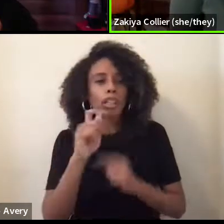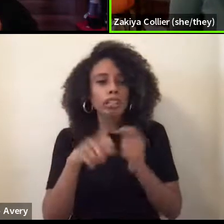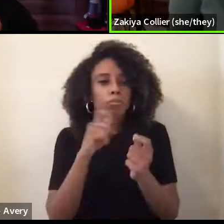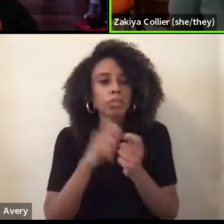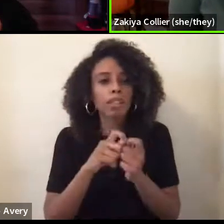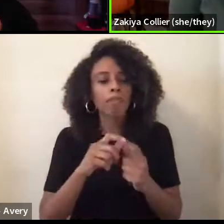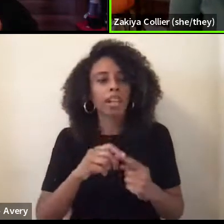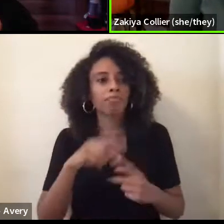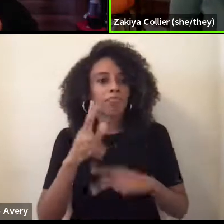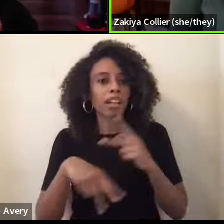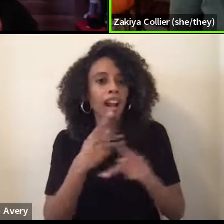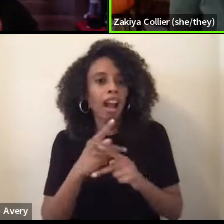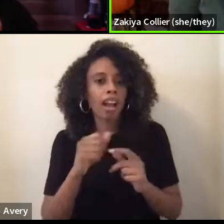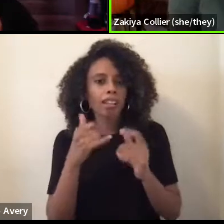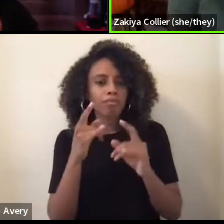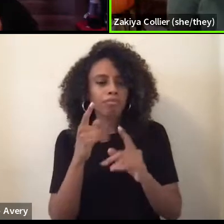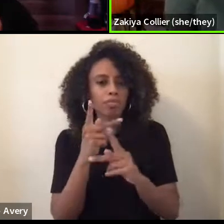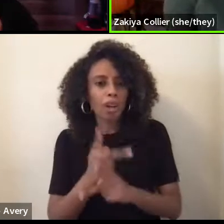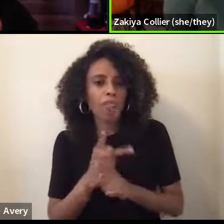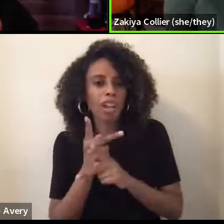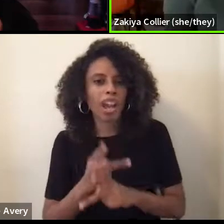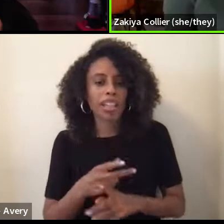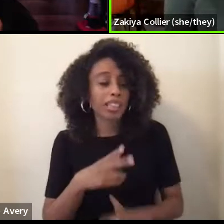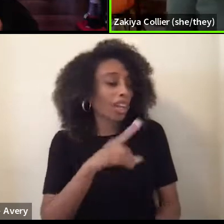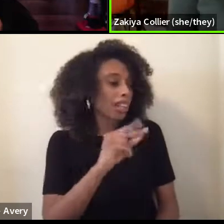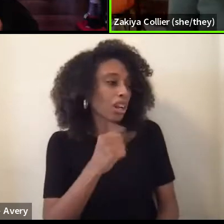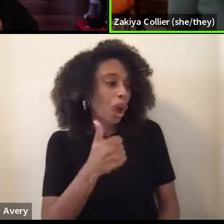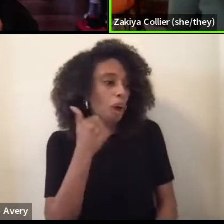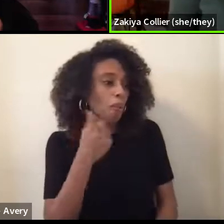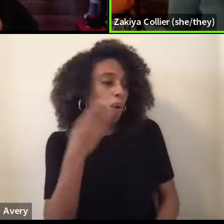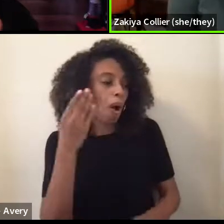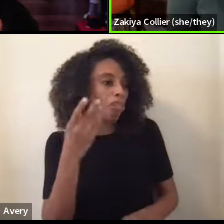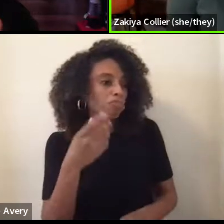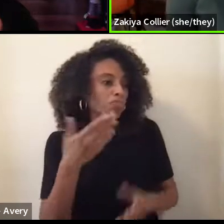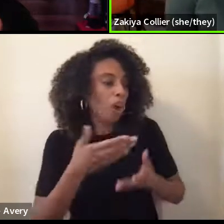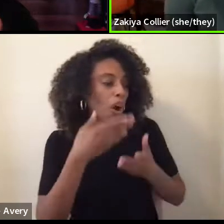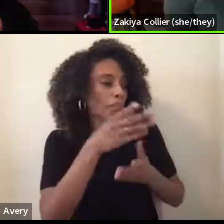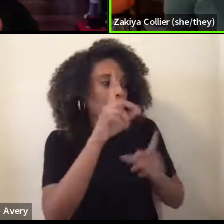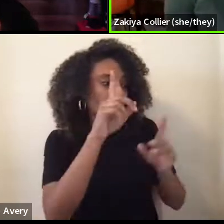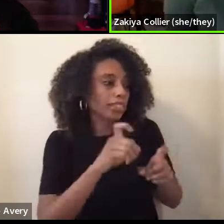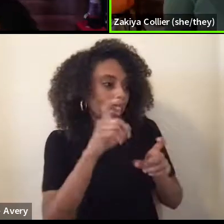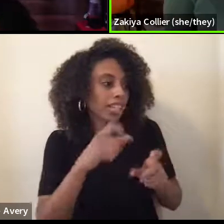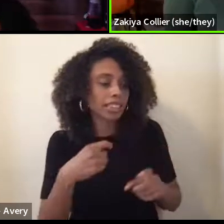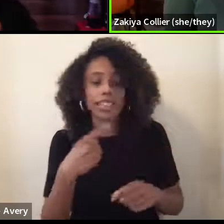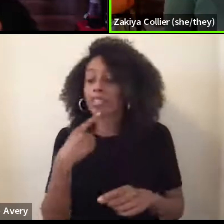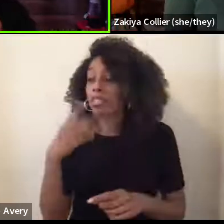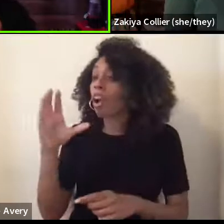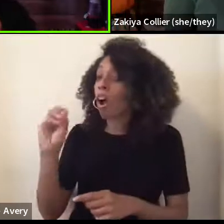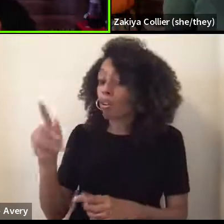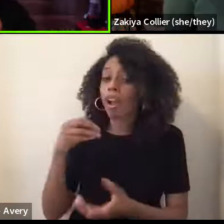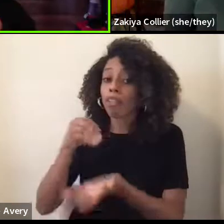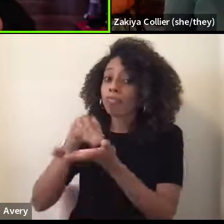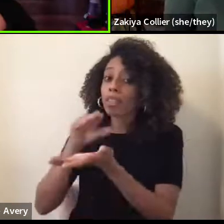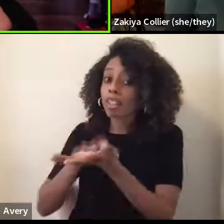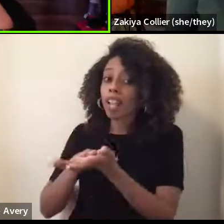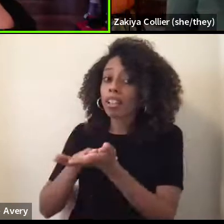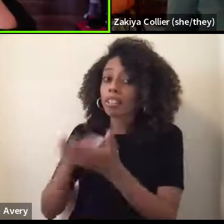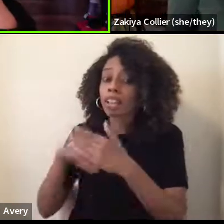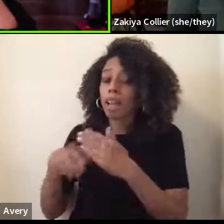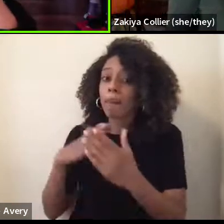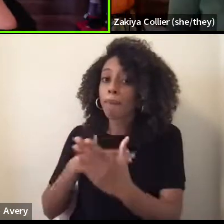the doctor's office and they're like, no, I'm not going to give you that test. And you're like, put it in my chart that like, you're denying me